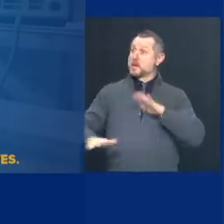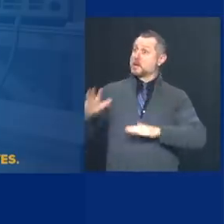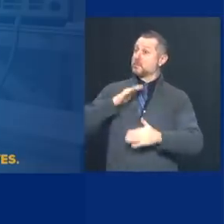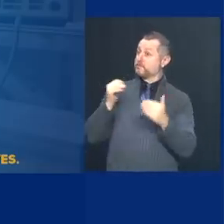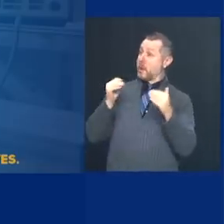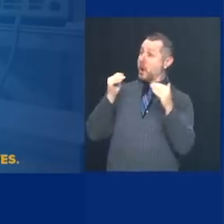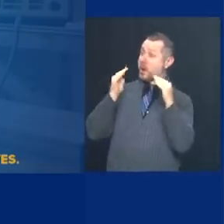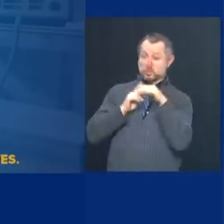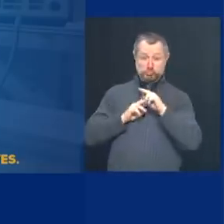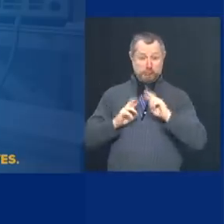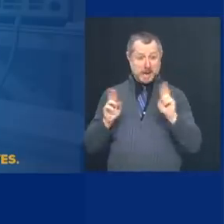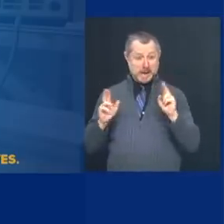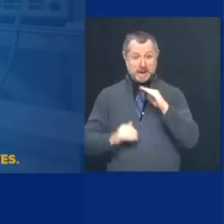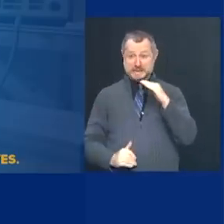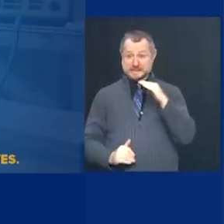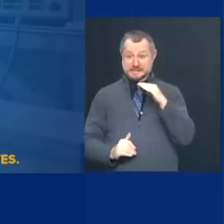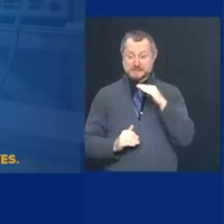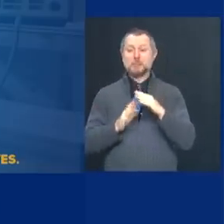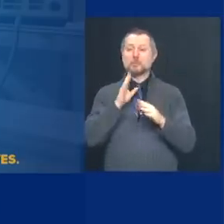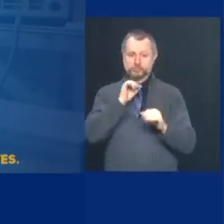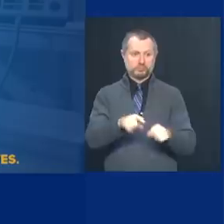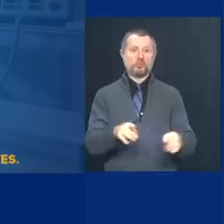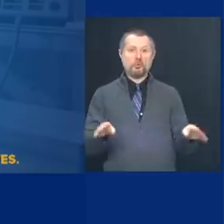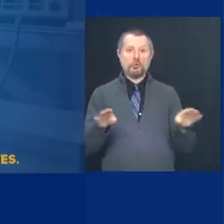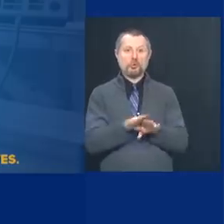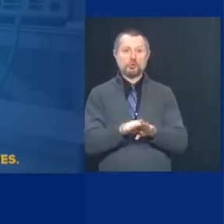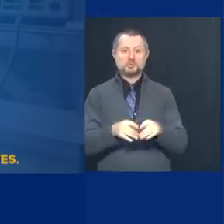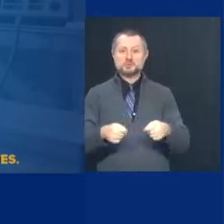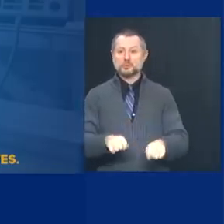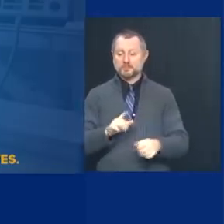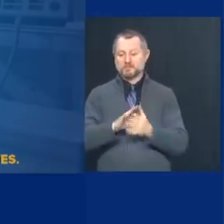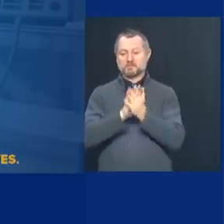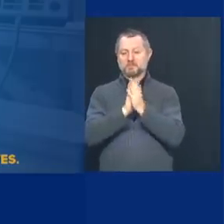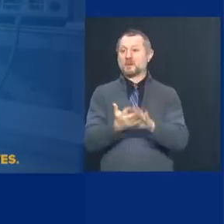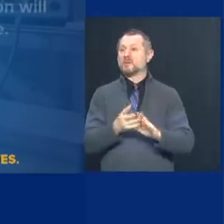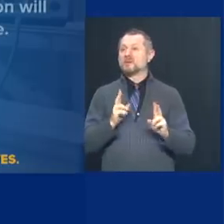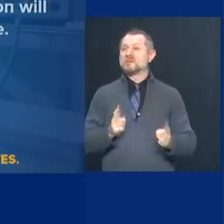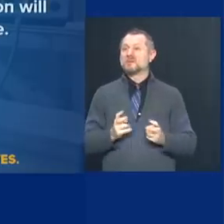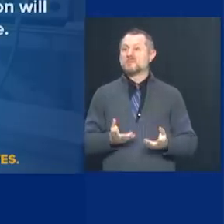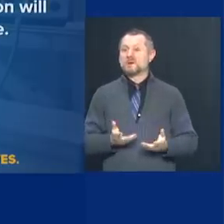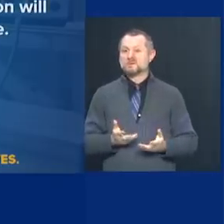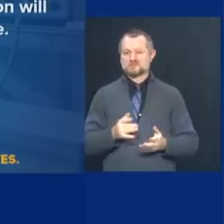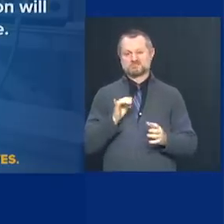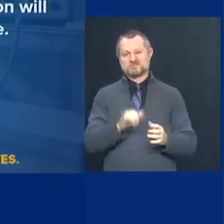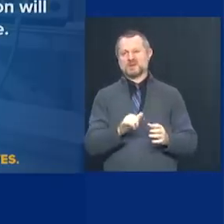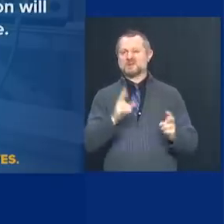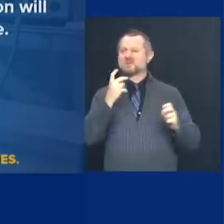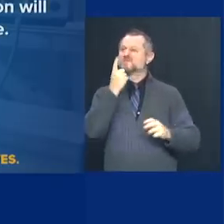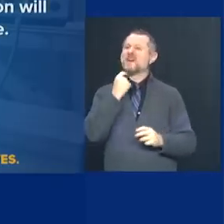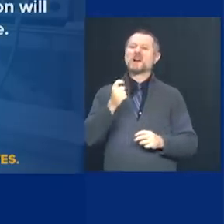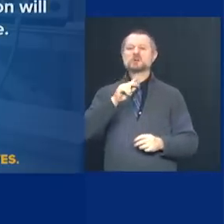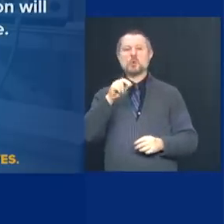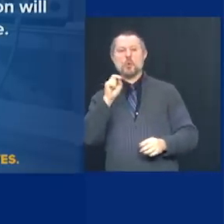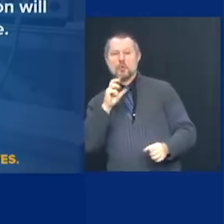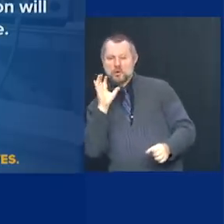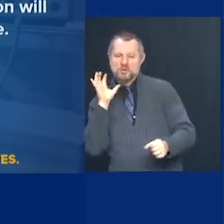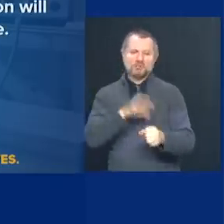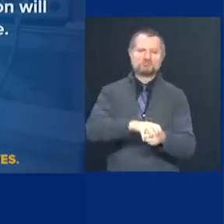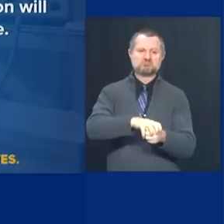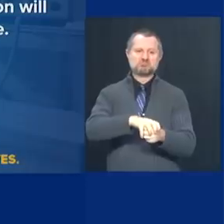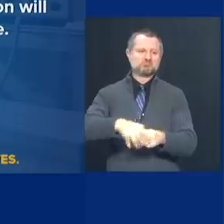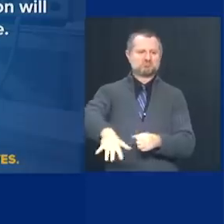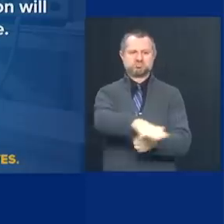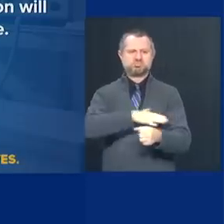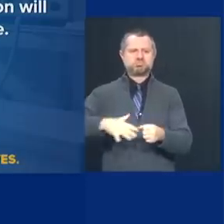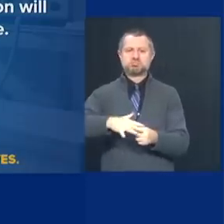down that region. Uh, period. We call close down a red zone. What is critical